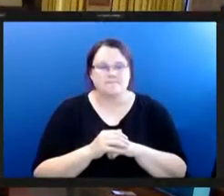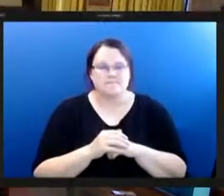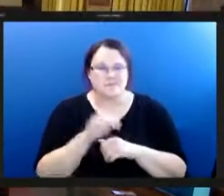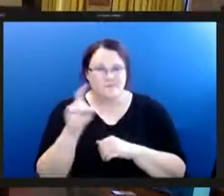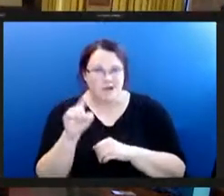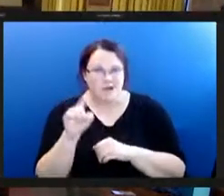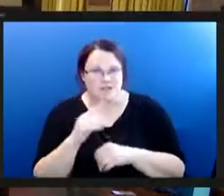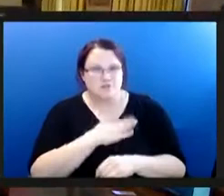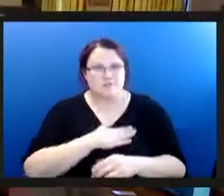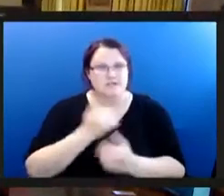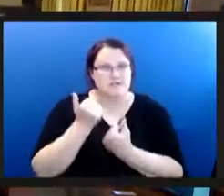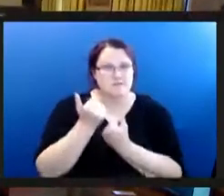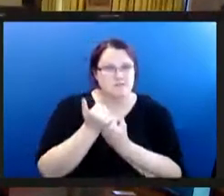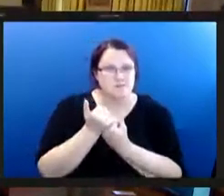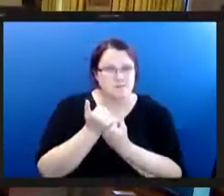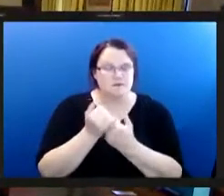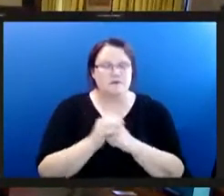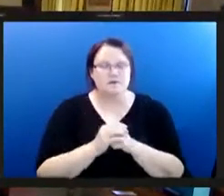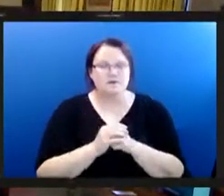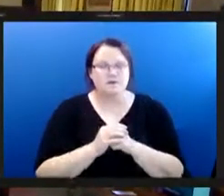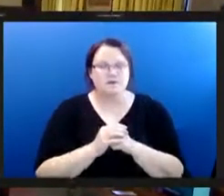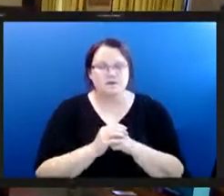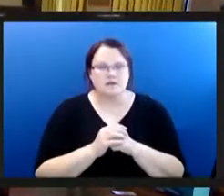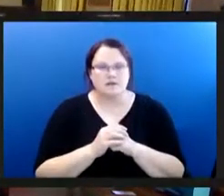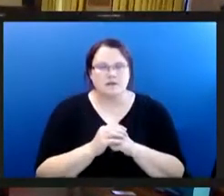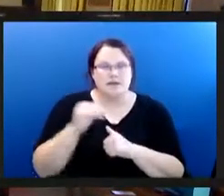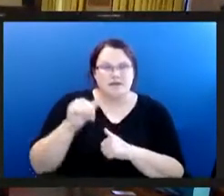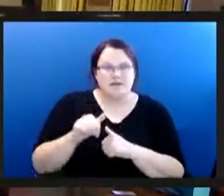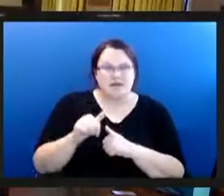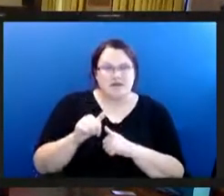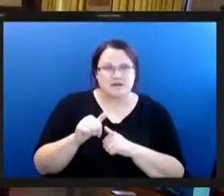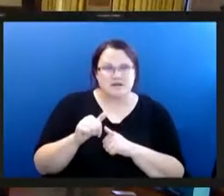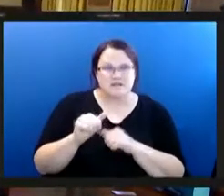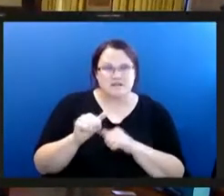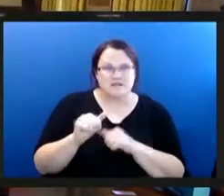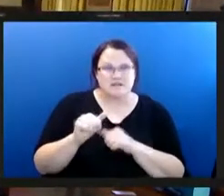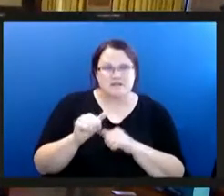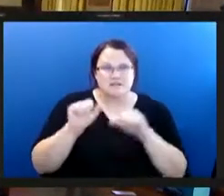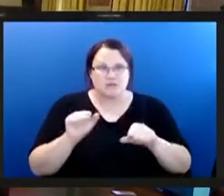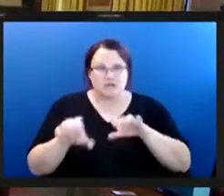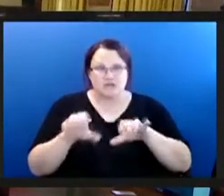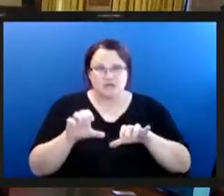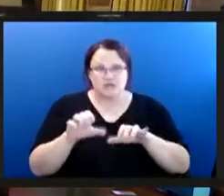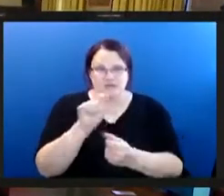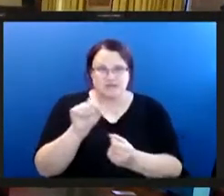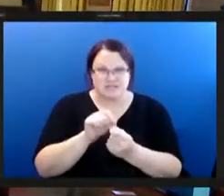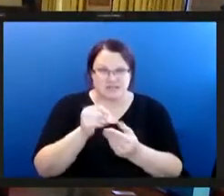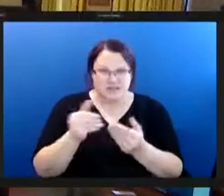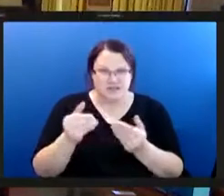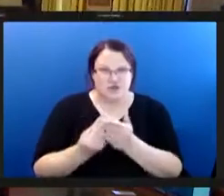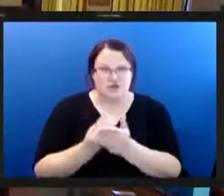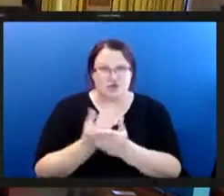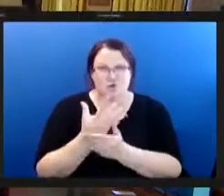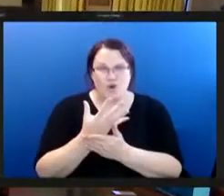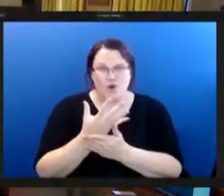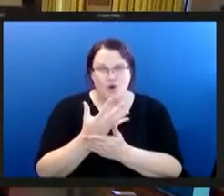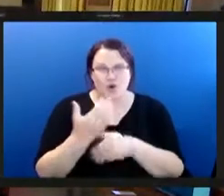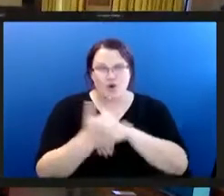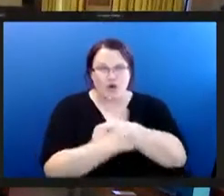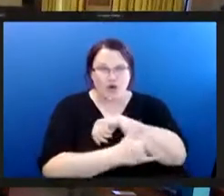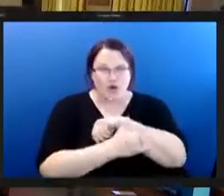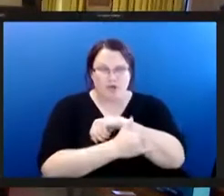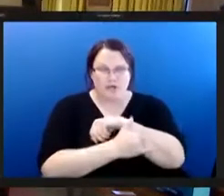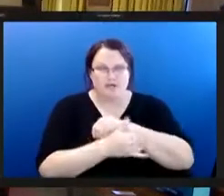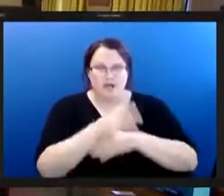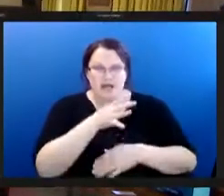support this fund so you can do things like grow urban agriculture encourage people to be